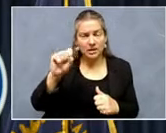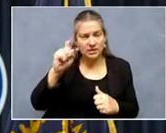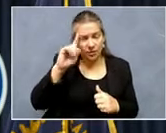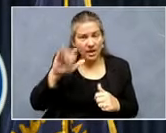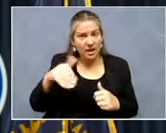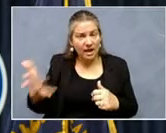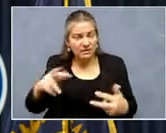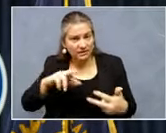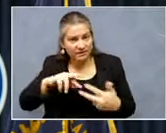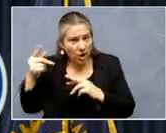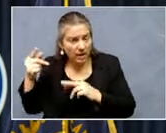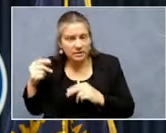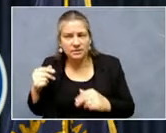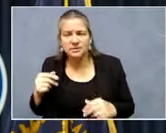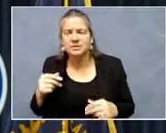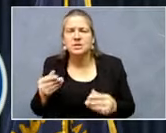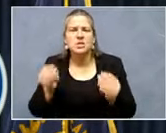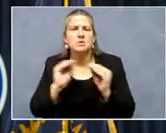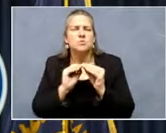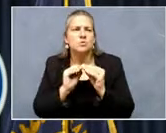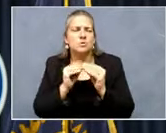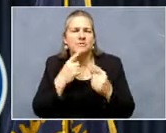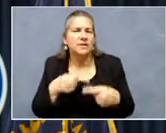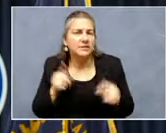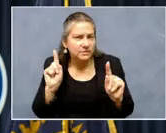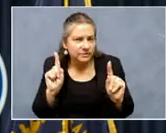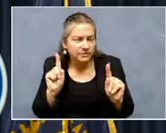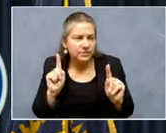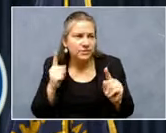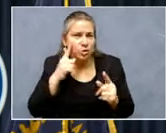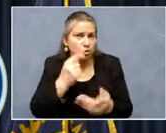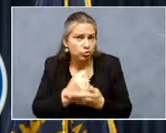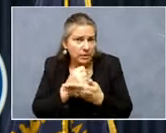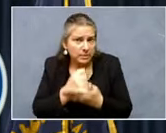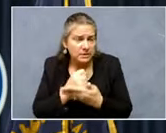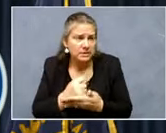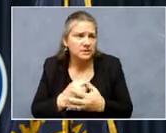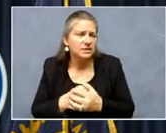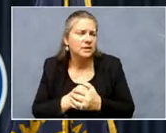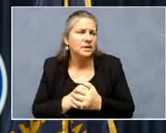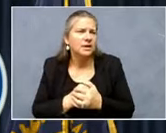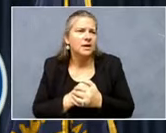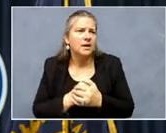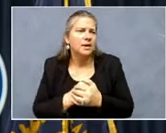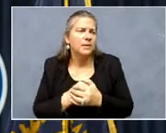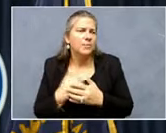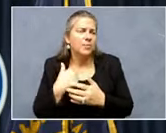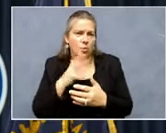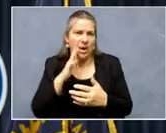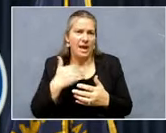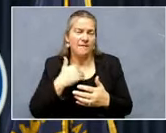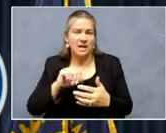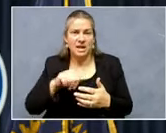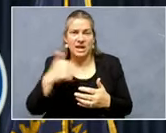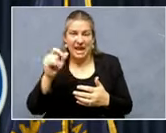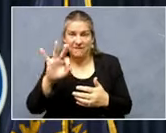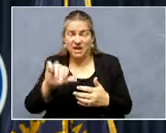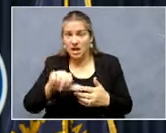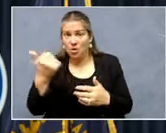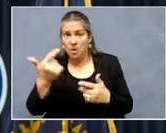more effective than a lot of treatments that, that we've gotten, uh, and, and to the extent we're going to have another big surge, uh, Um,